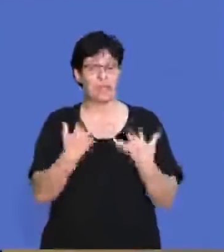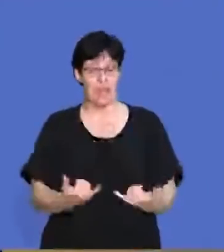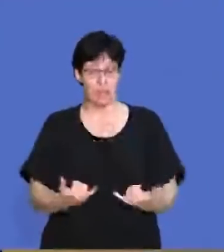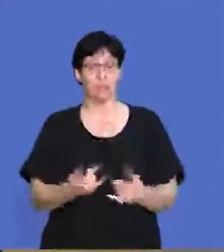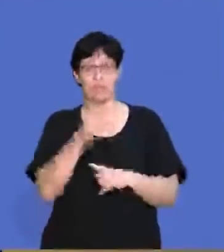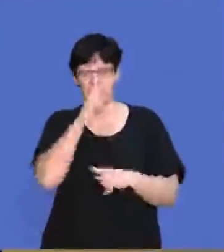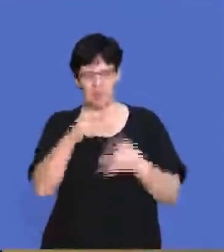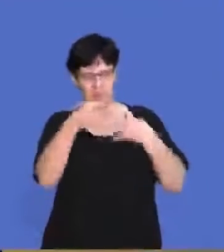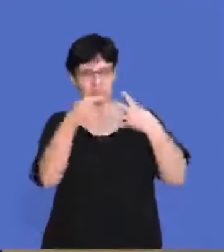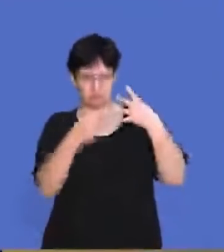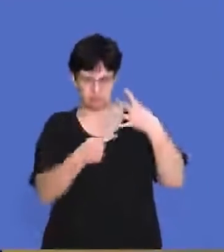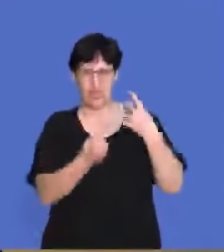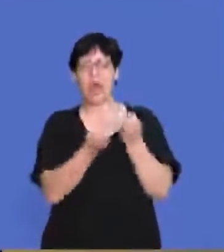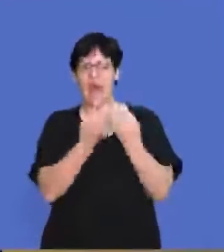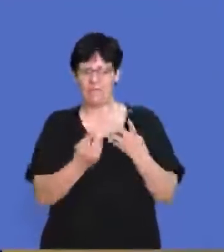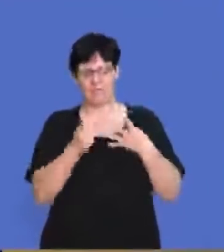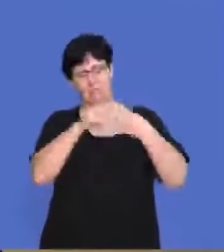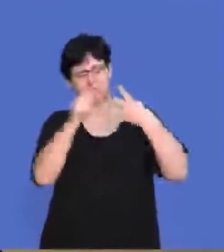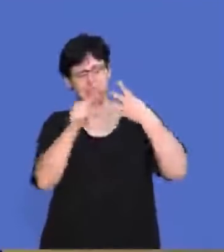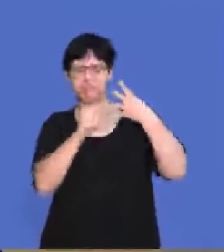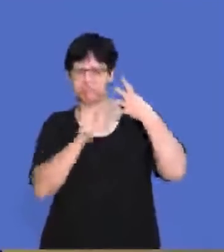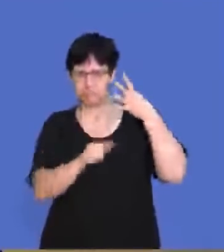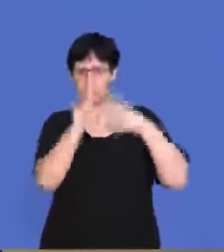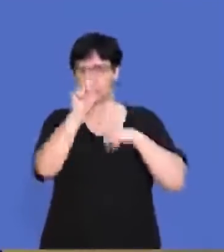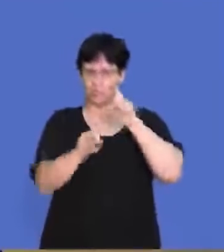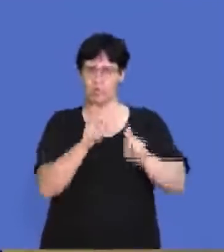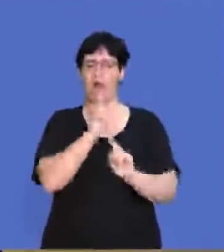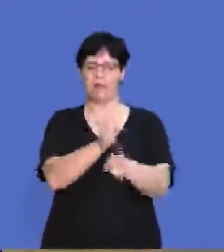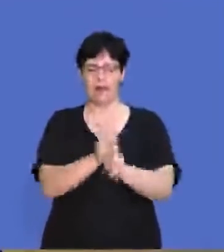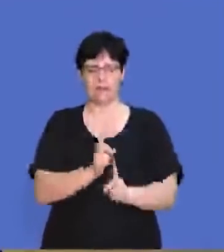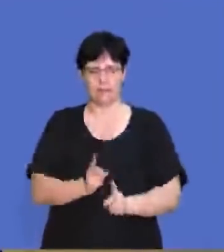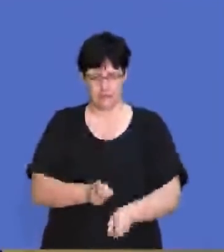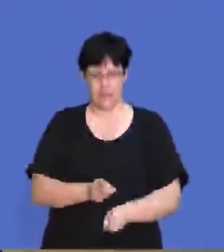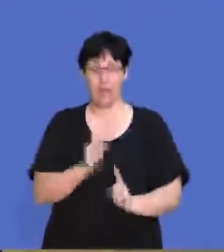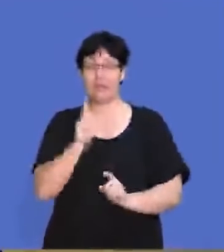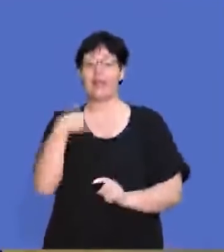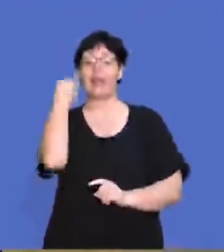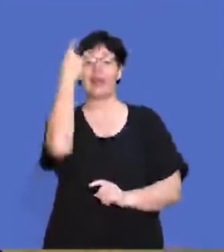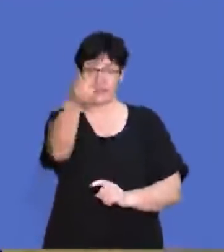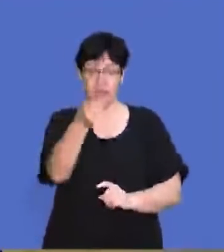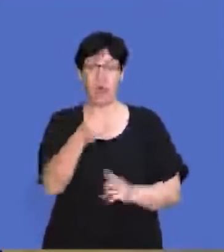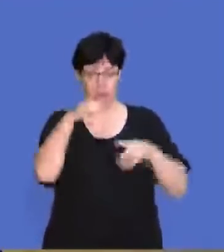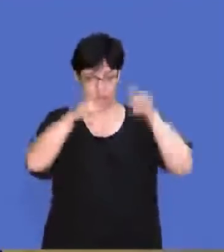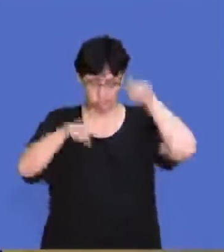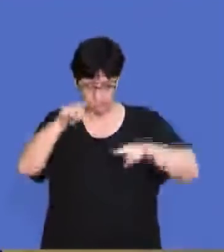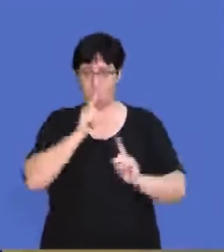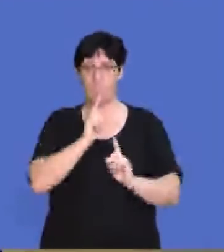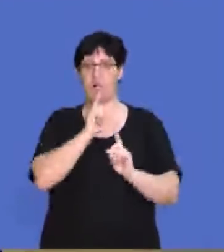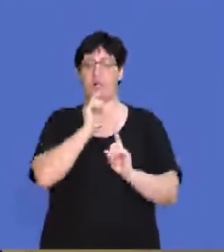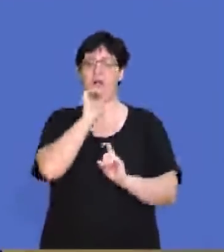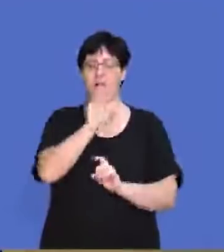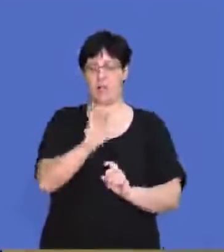You'll see that there's quite a few multiple choice questions. You can give your answers to there and then we'll be discussing the various answers as we go on.